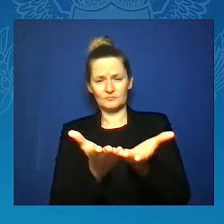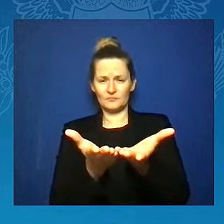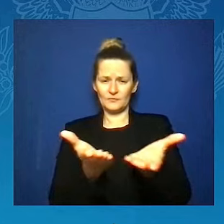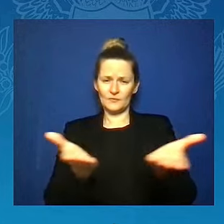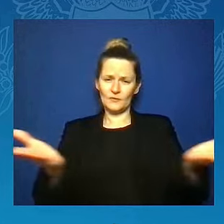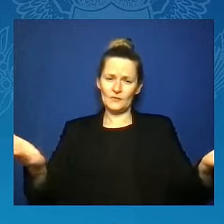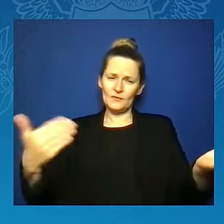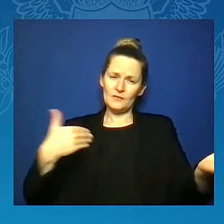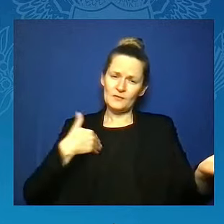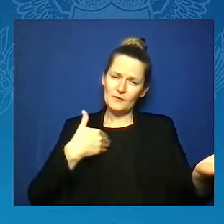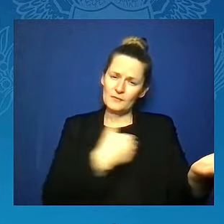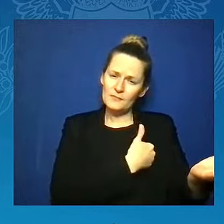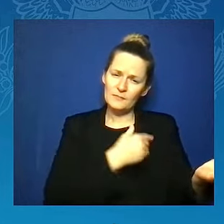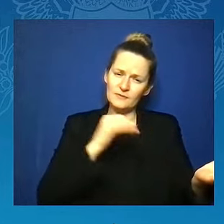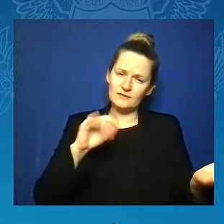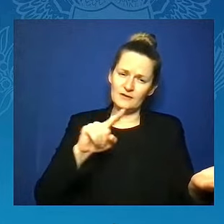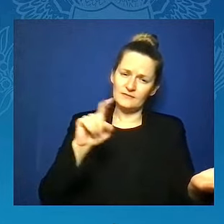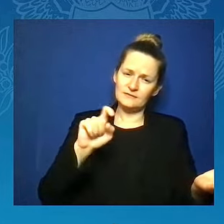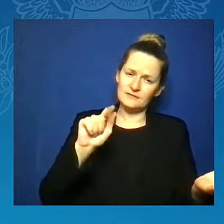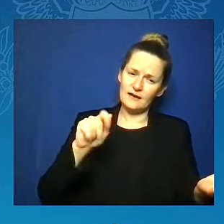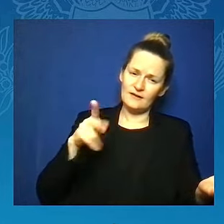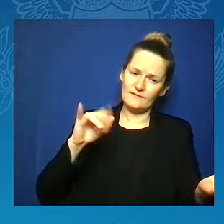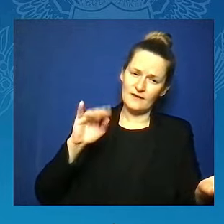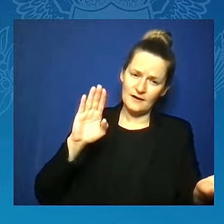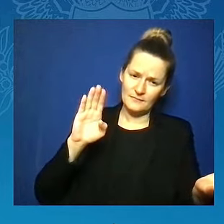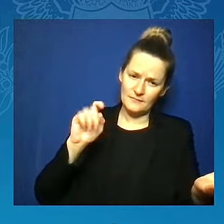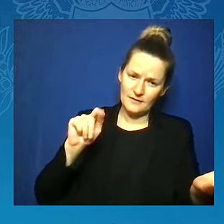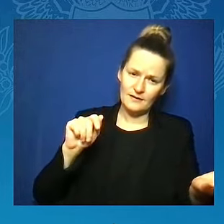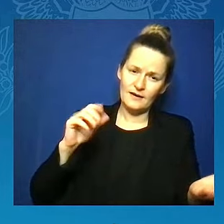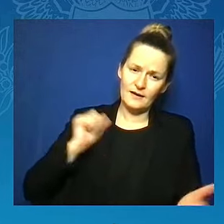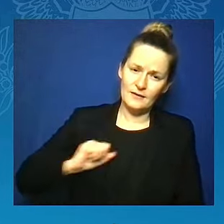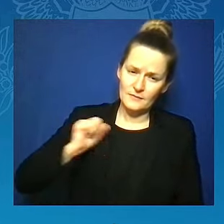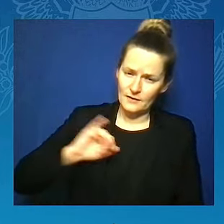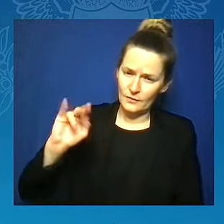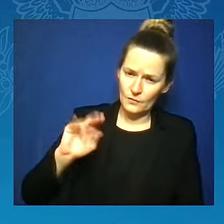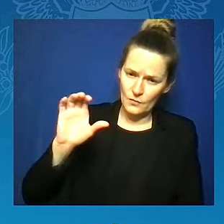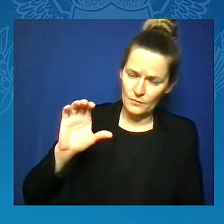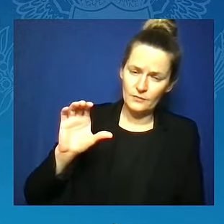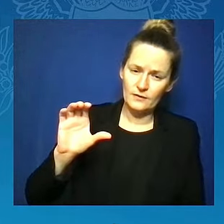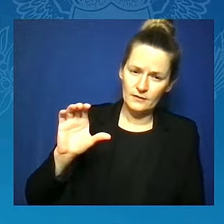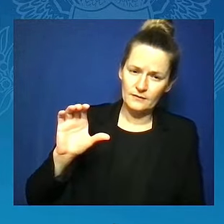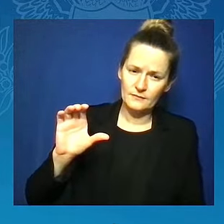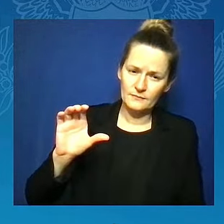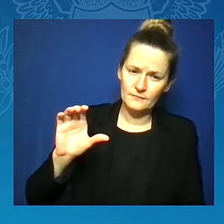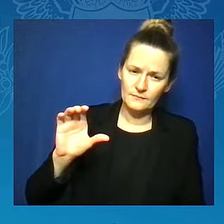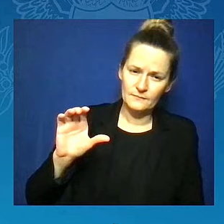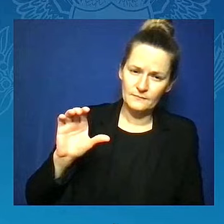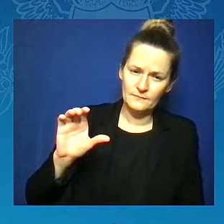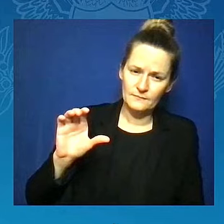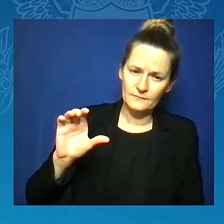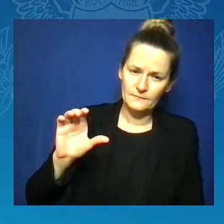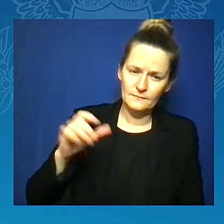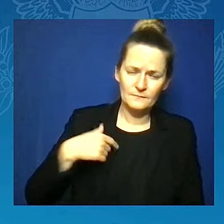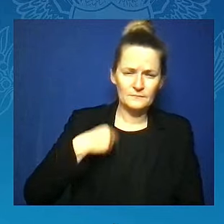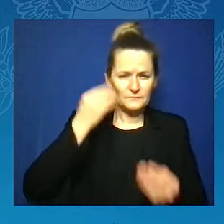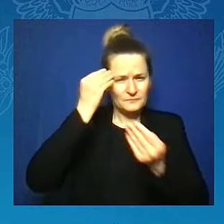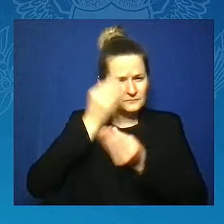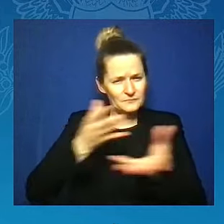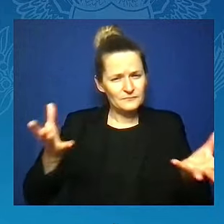say there is so much at stake in this moment. There is so much at stake.